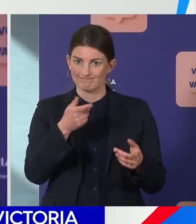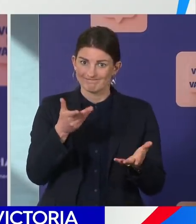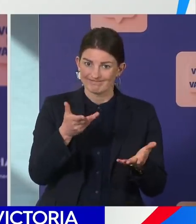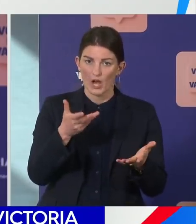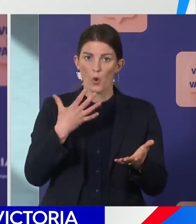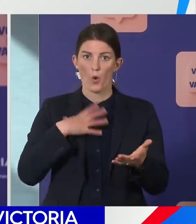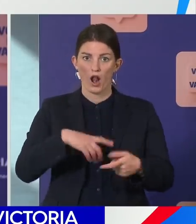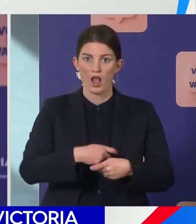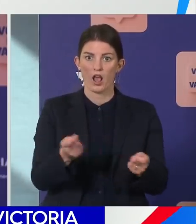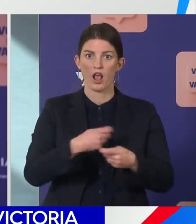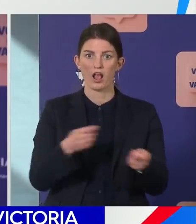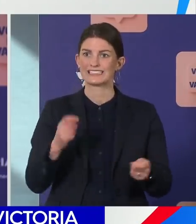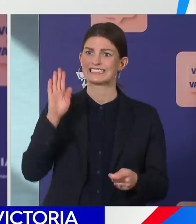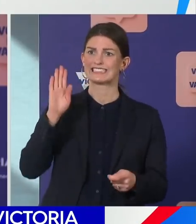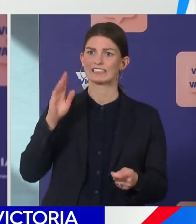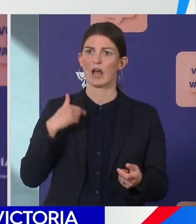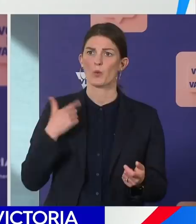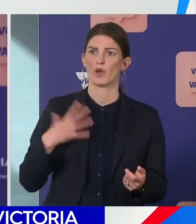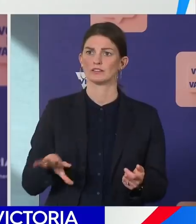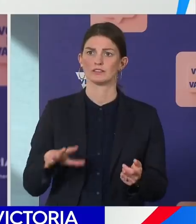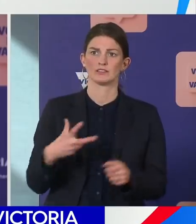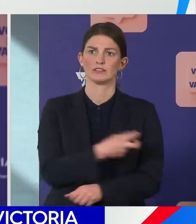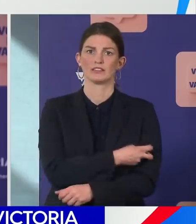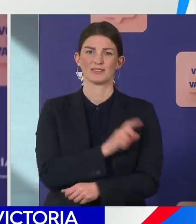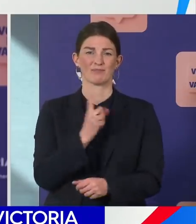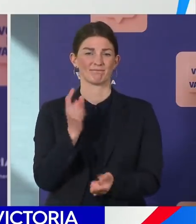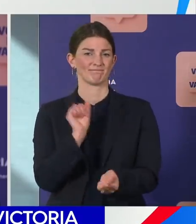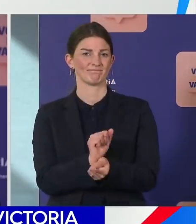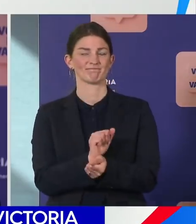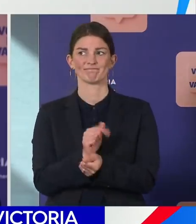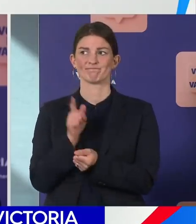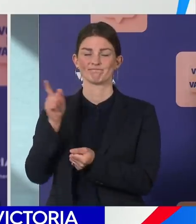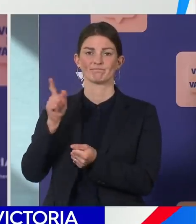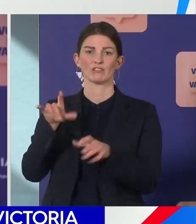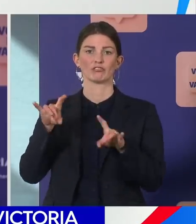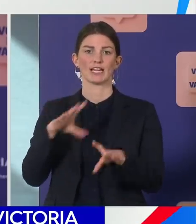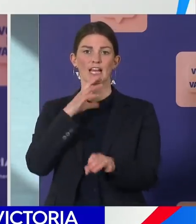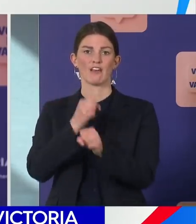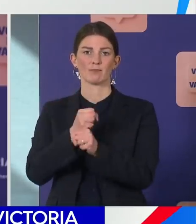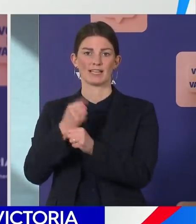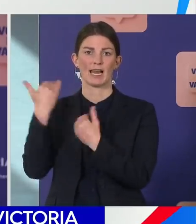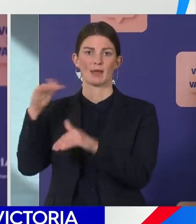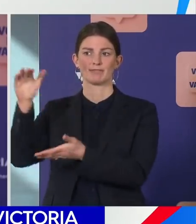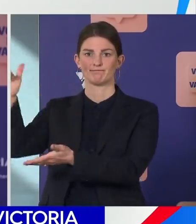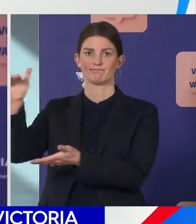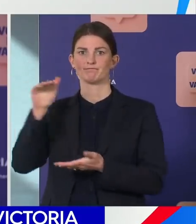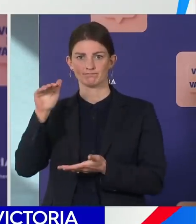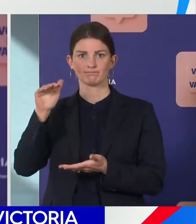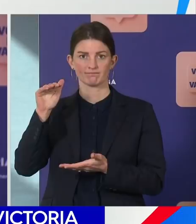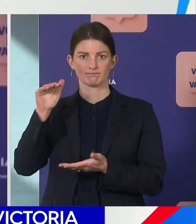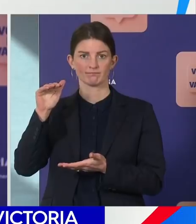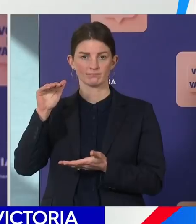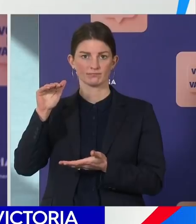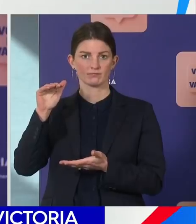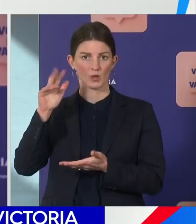Whilst we continue to see increasing levels of supply forecasted in coming weeks and months,